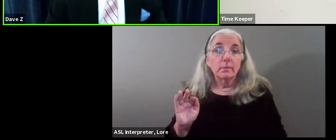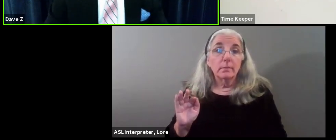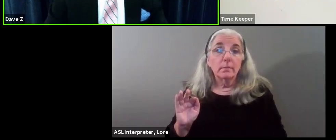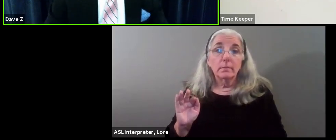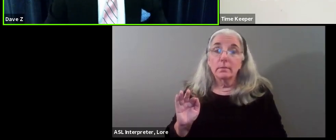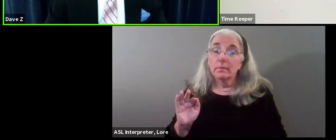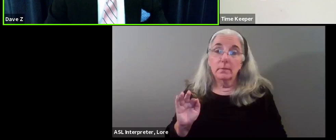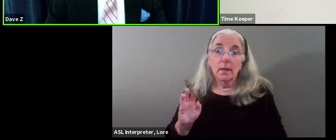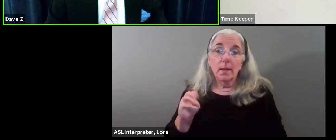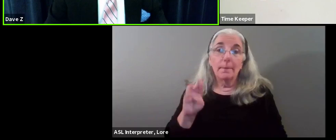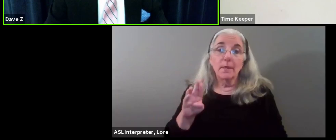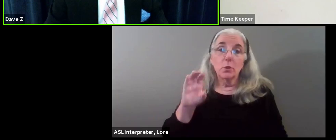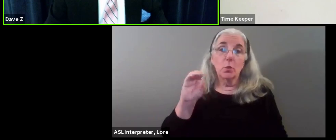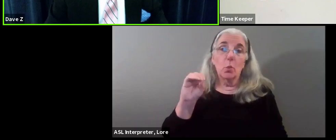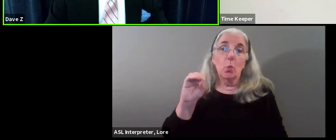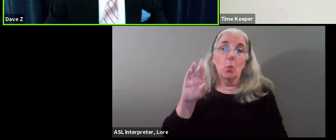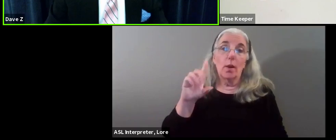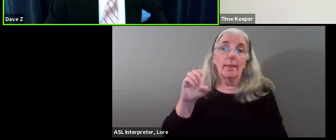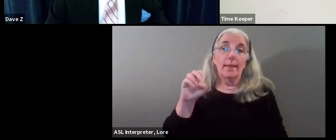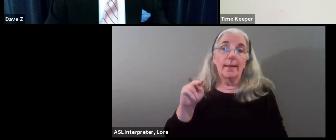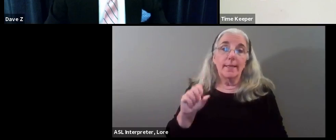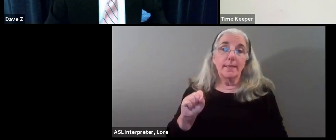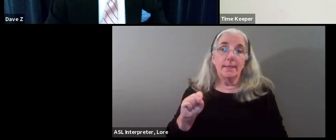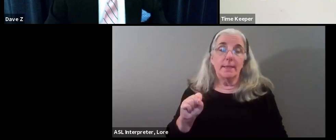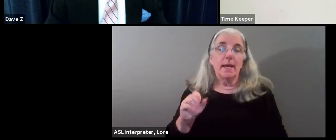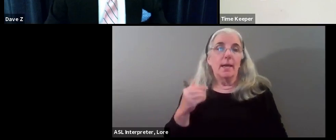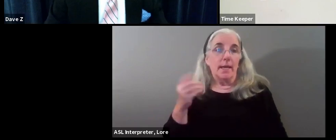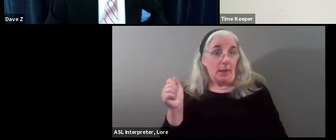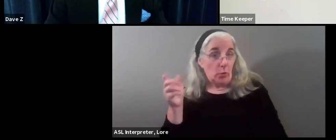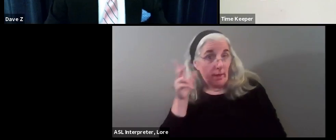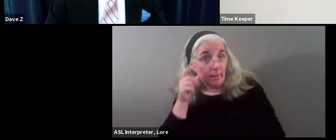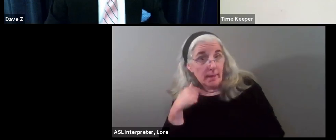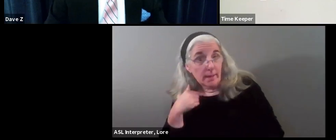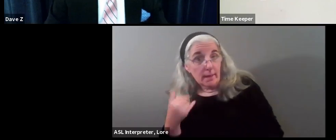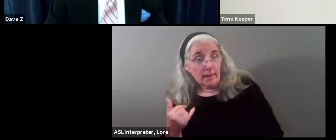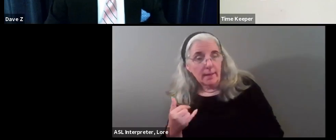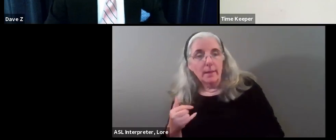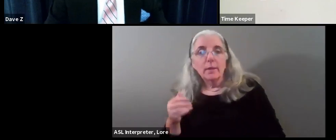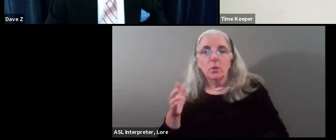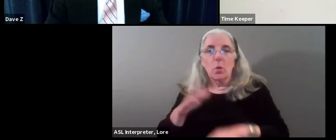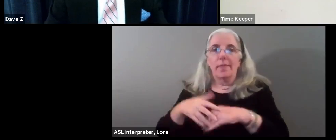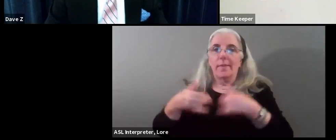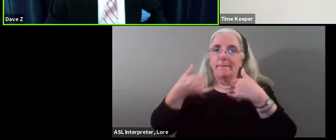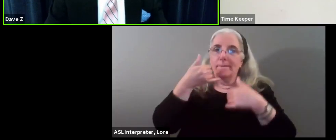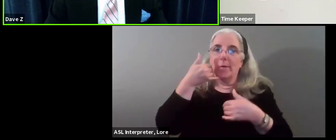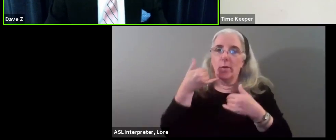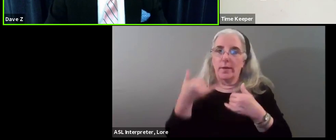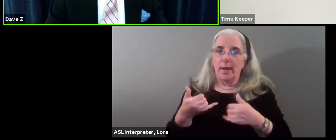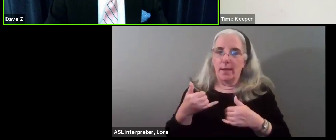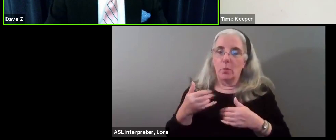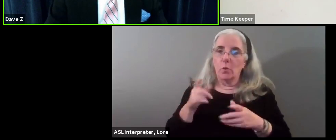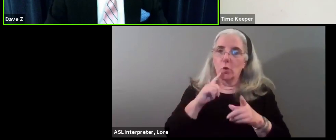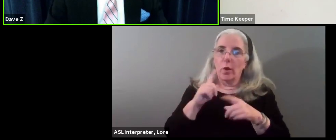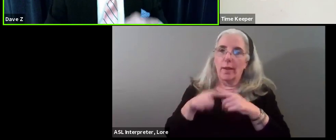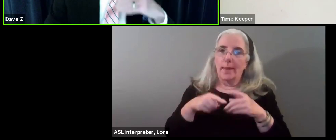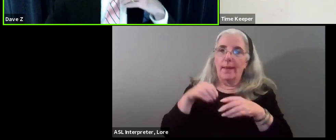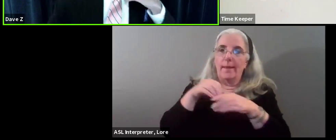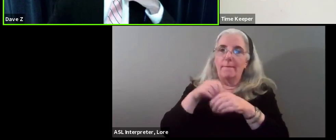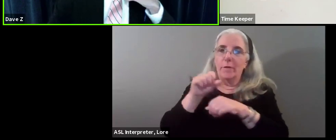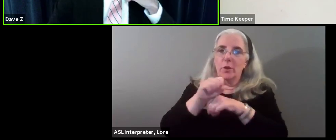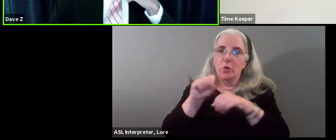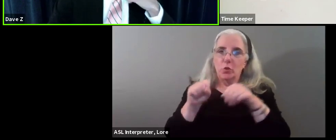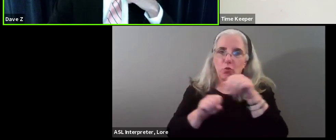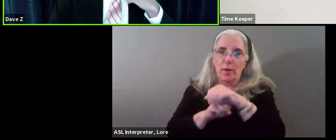Mr. Orleans. Can you hear me? Yes, I can, sir. Yes, we're talking about infrastructure